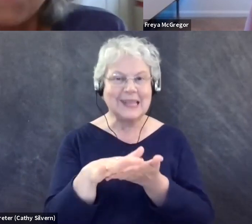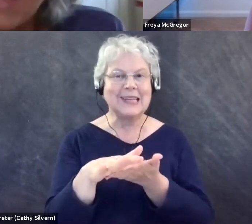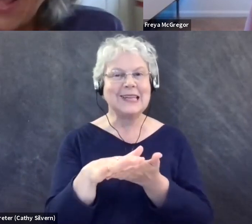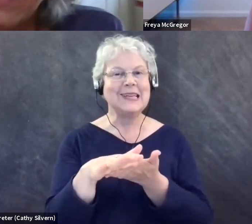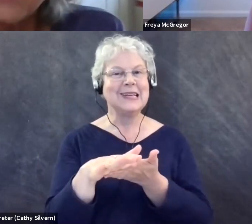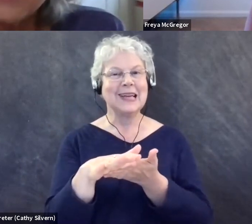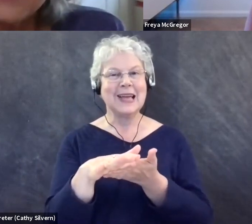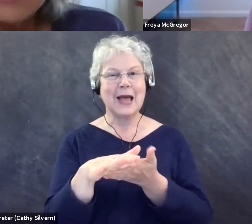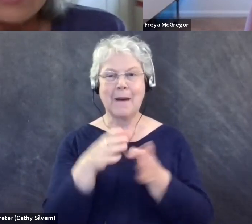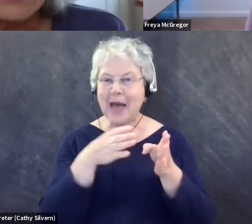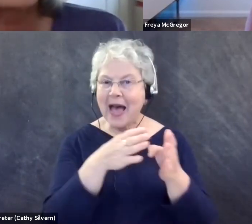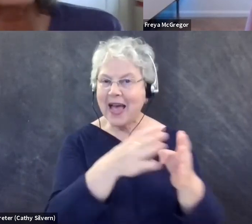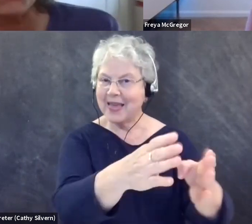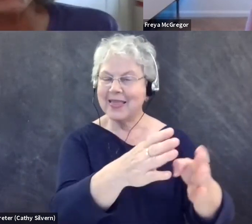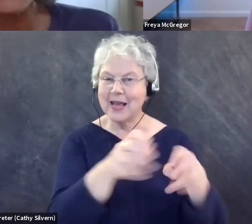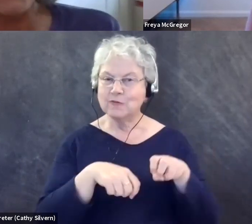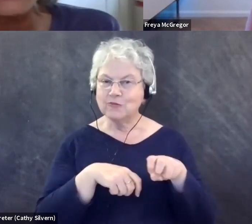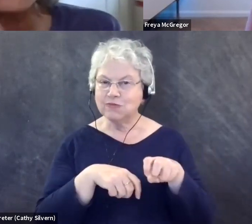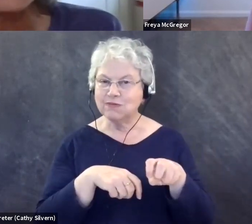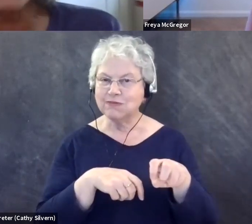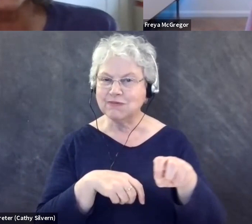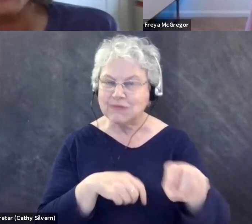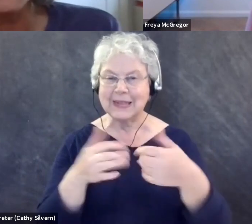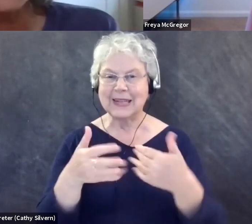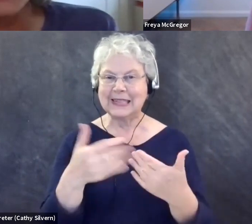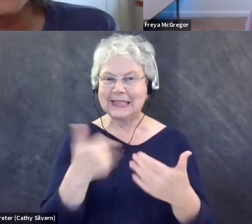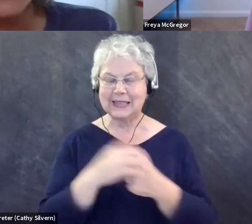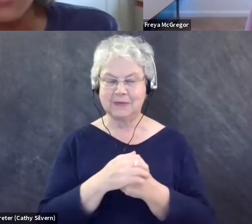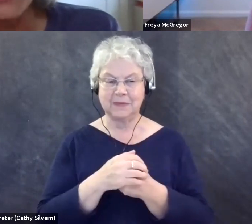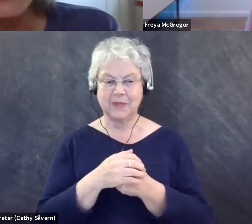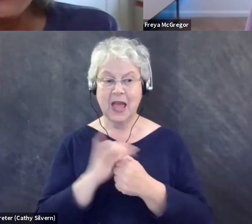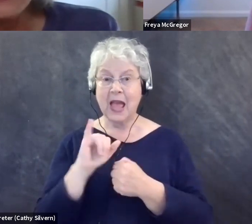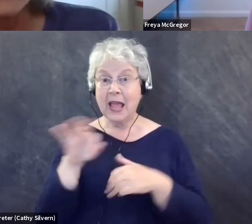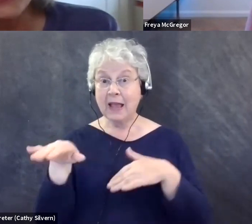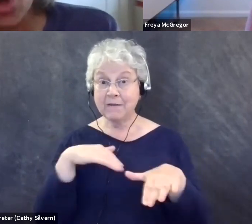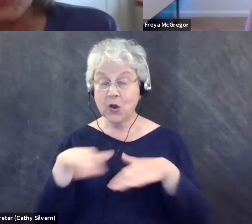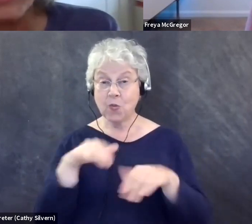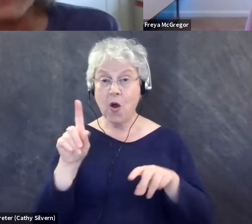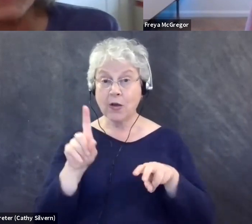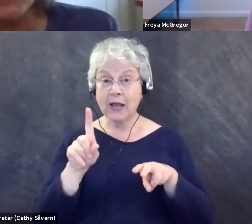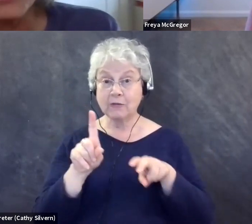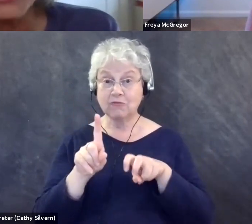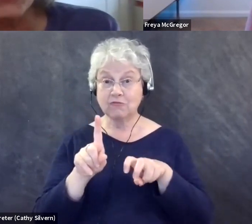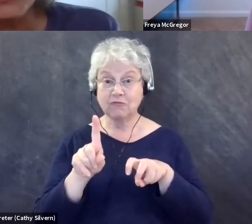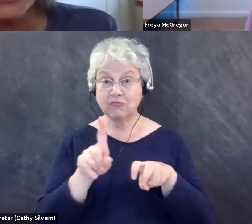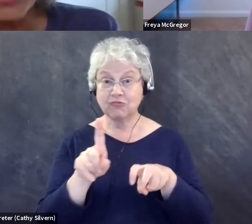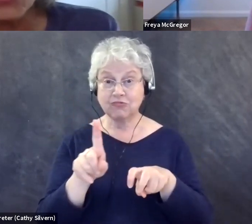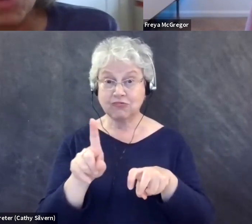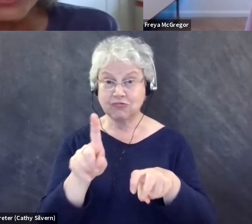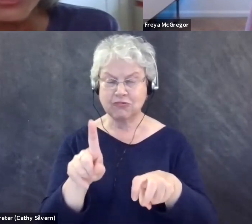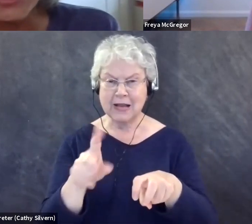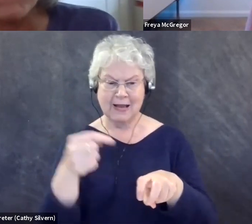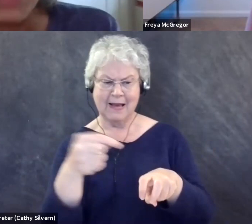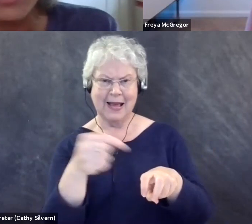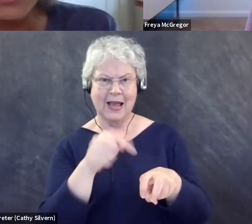path. And so what that means is if you're walking side by side, know that the person in the wheelchair